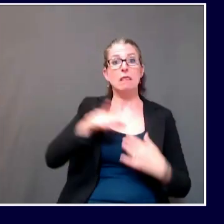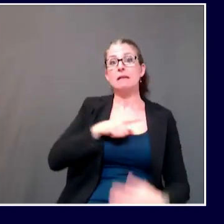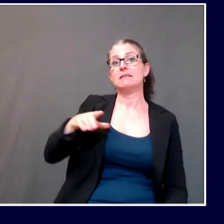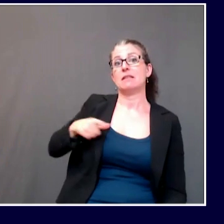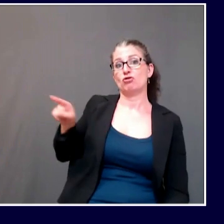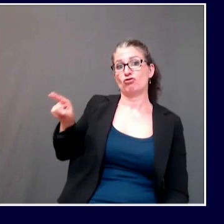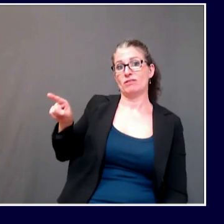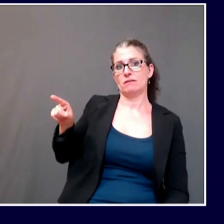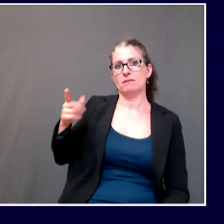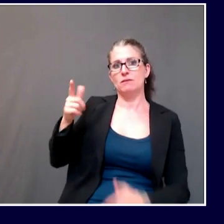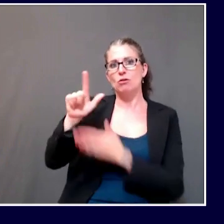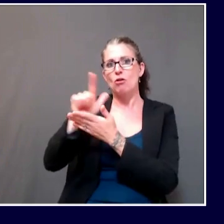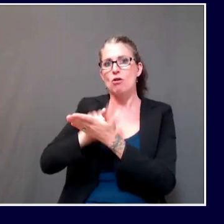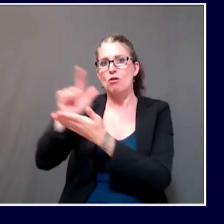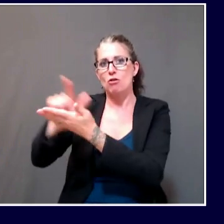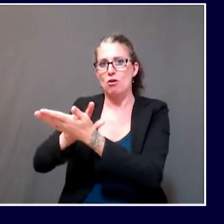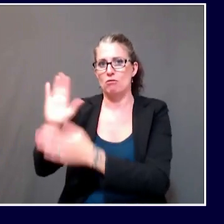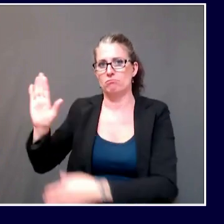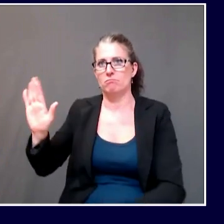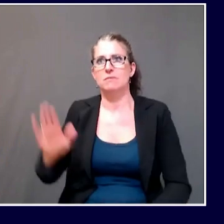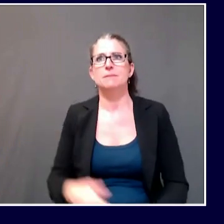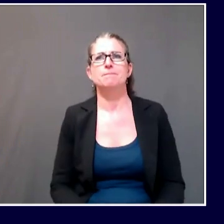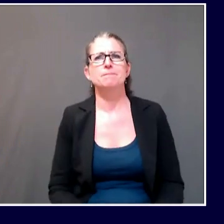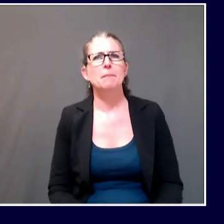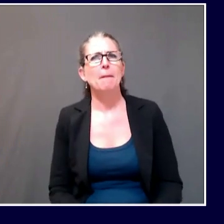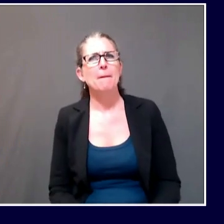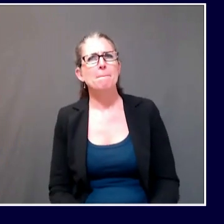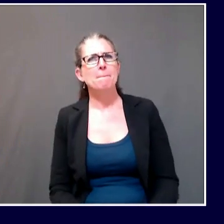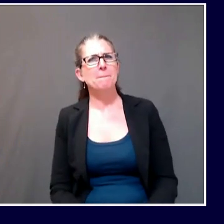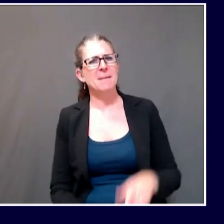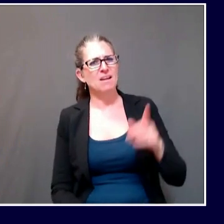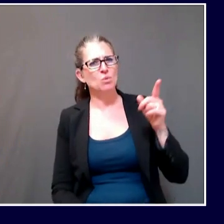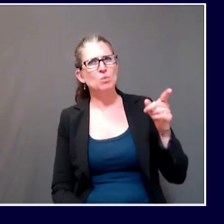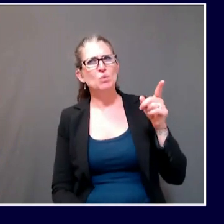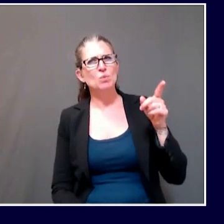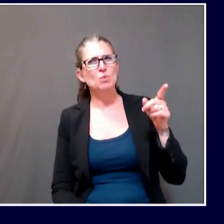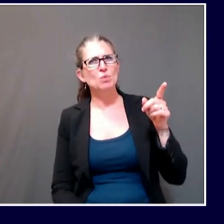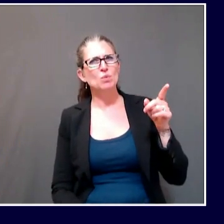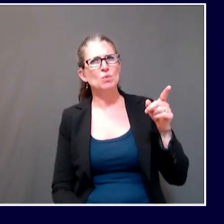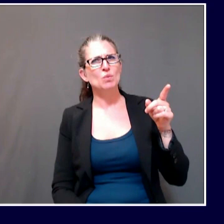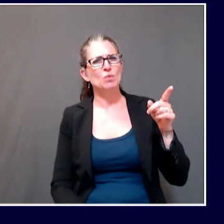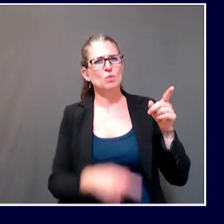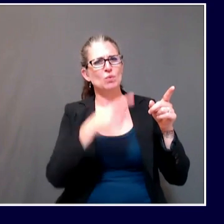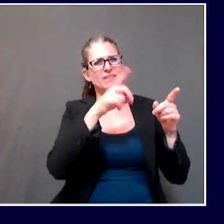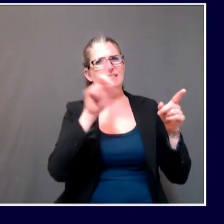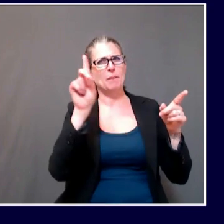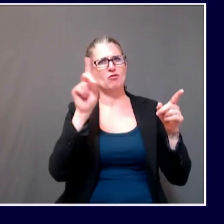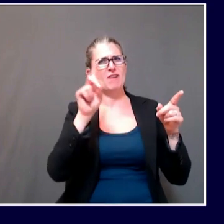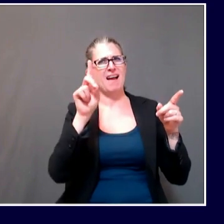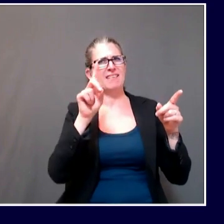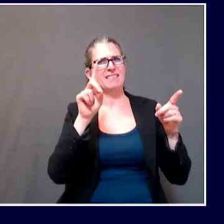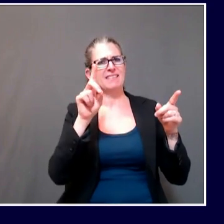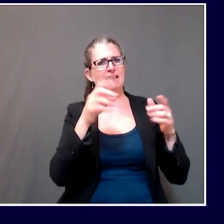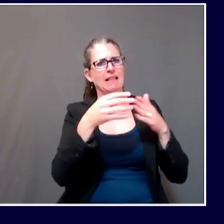legislative leaders about recalling the legislature or have they asked you to do so?